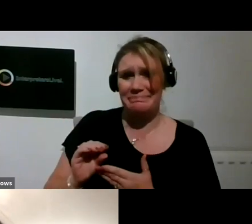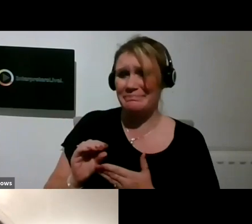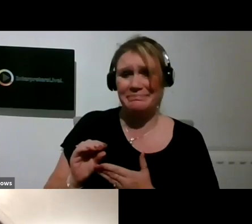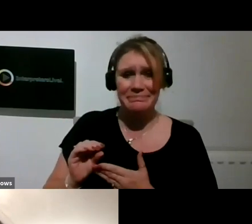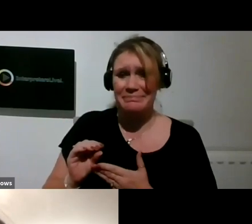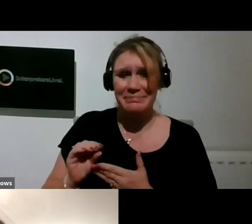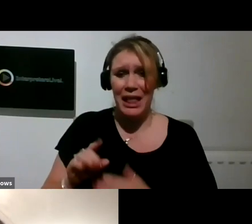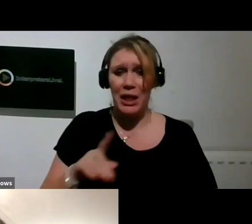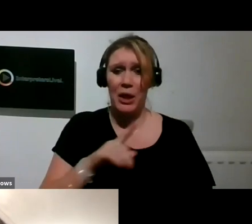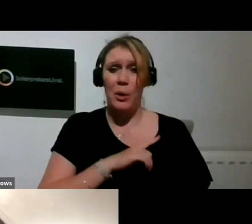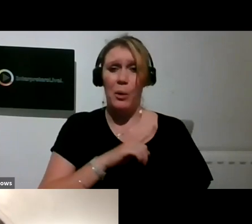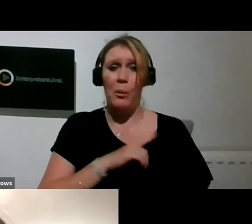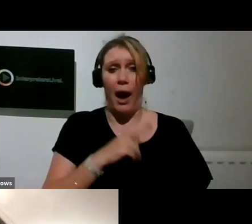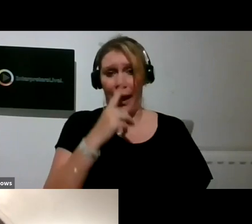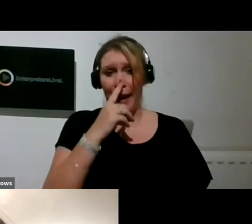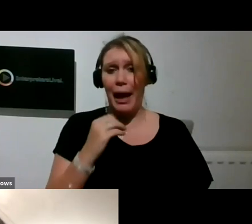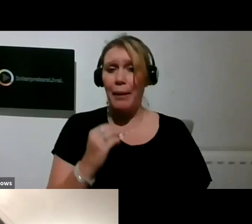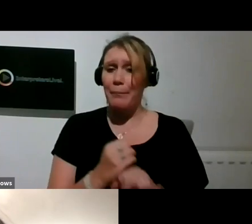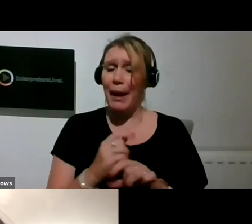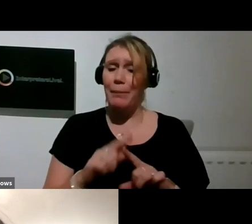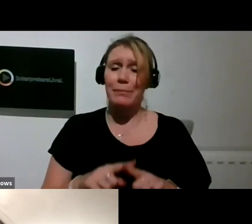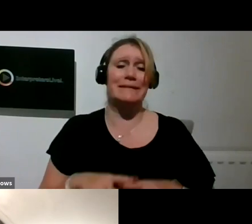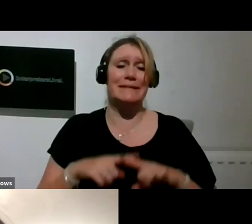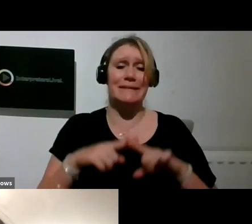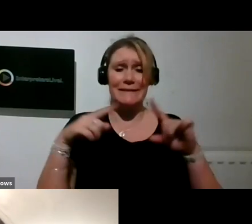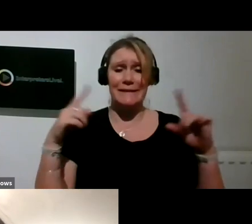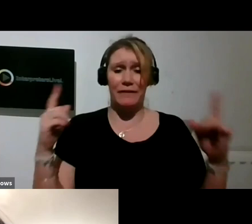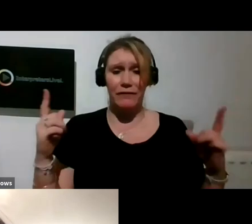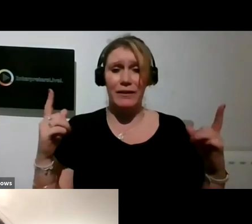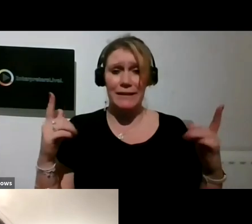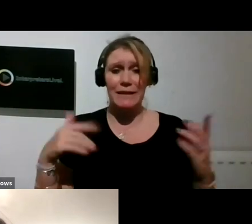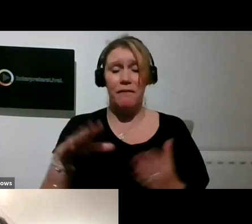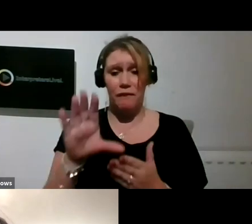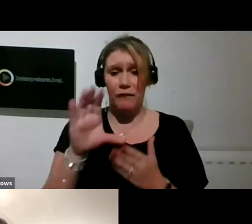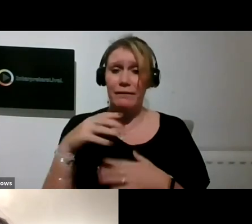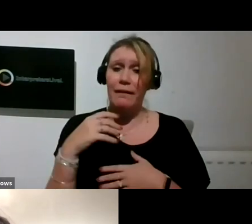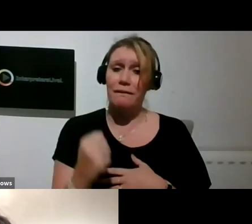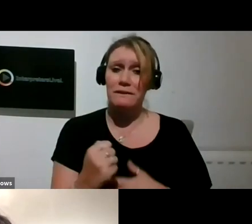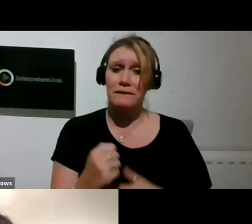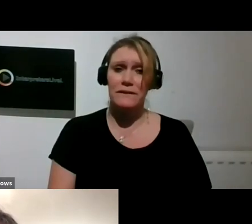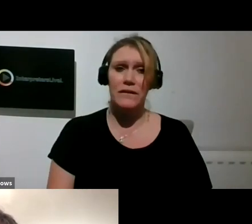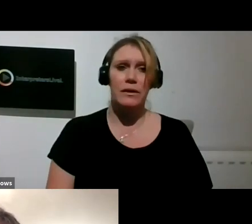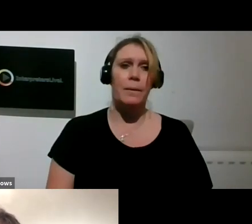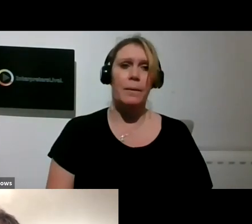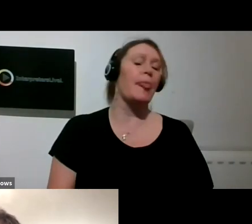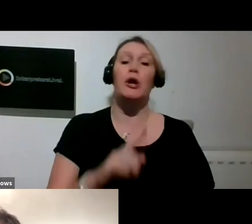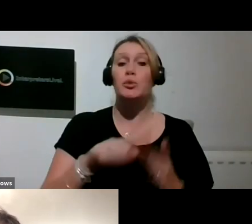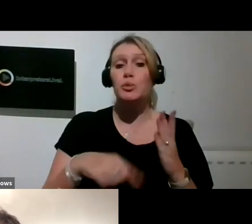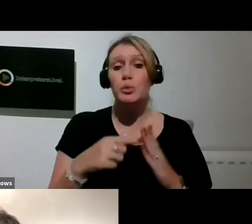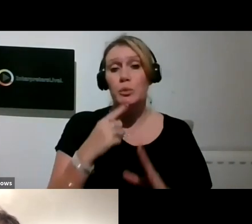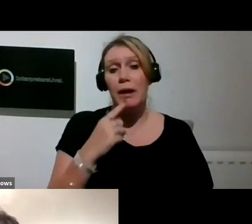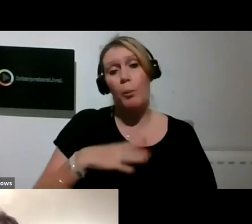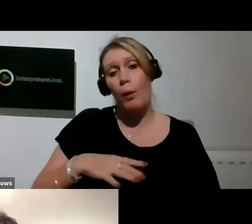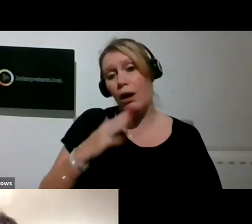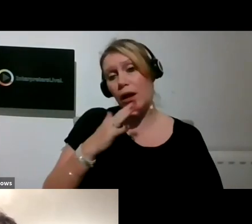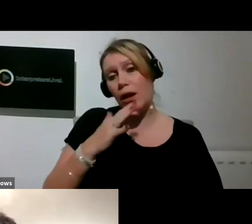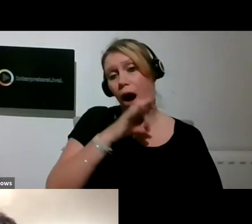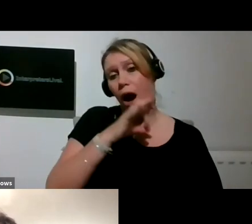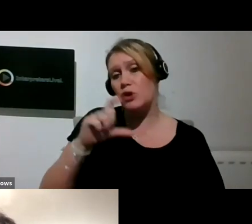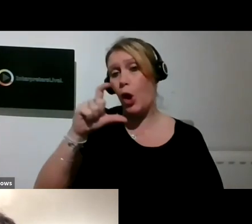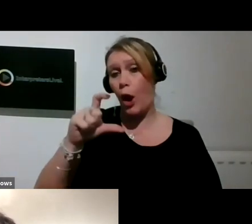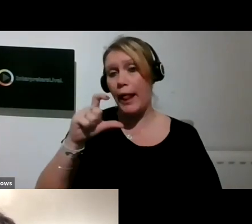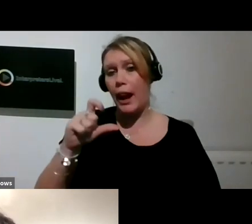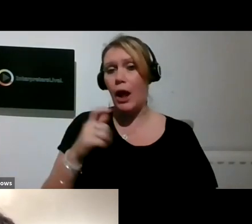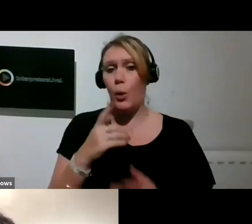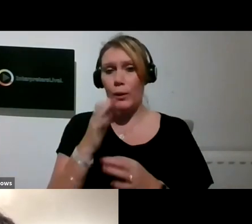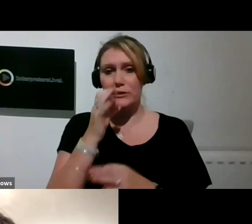as to whether you can make work or not. I wanted to ask you a question before we introduce the first of our